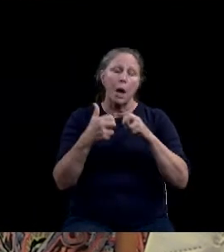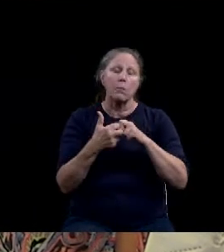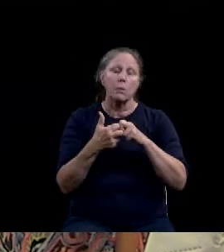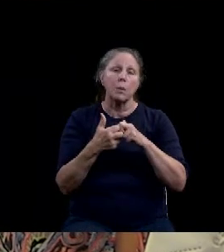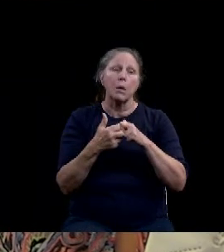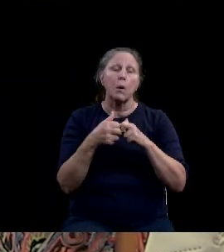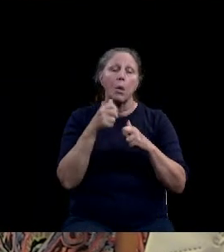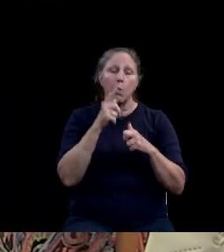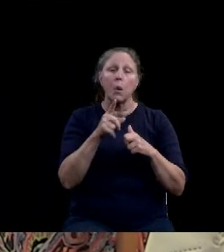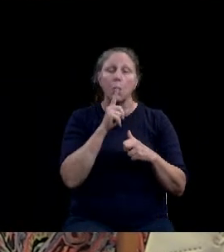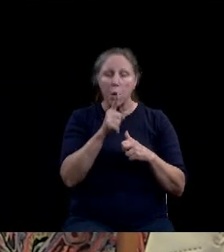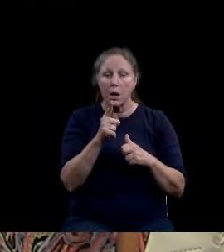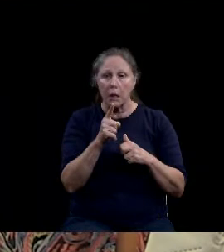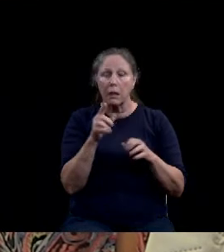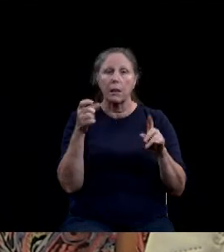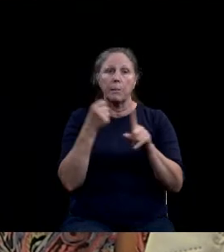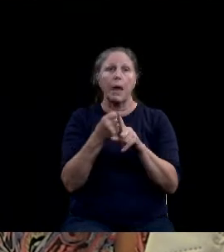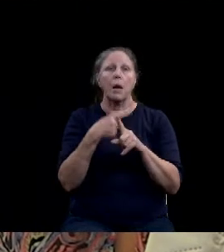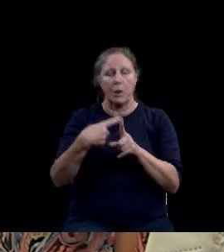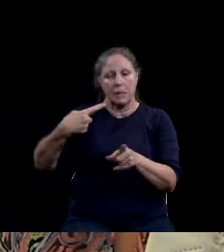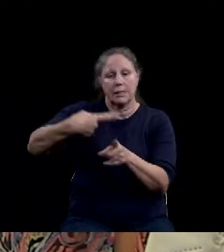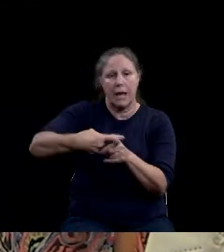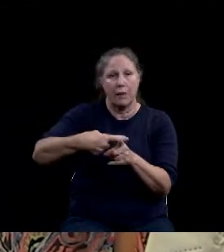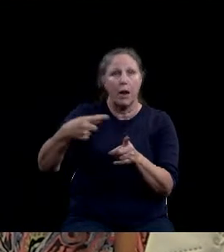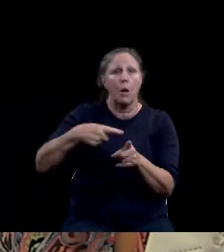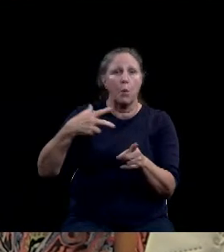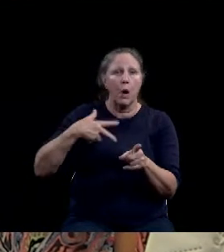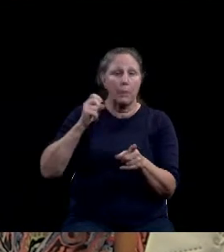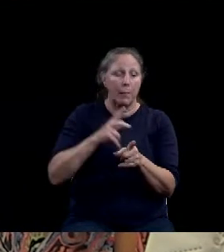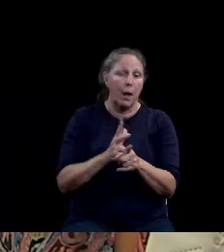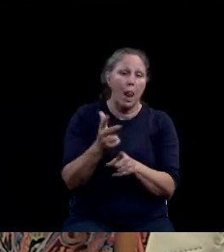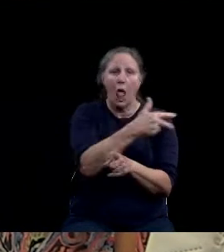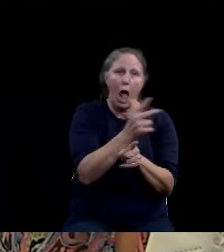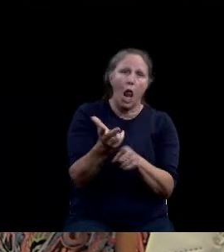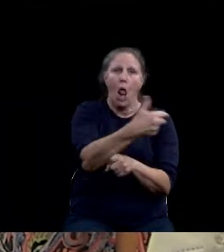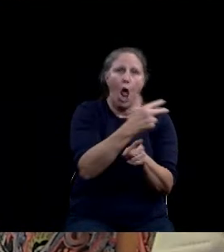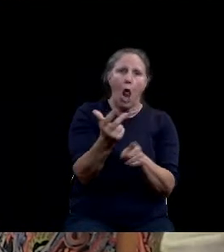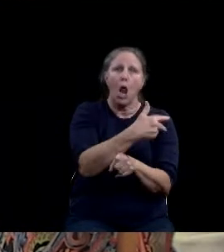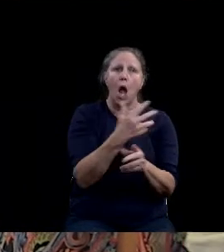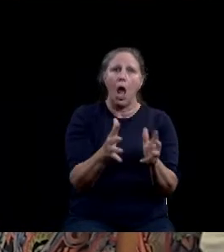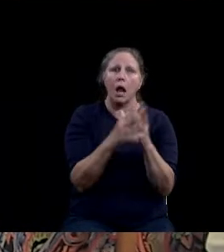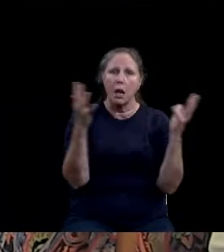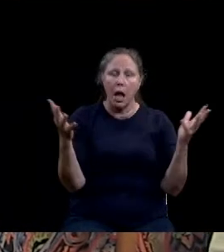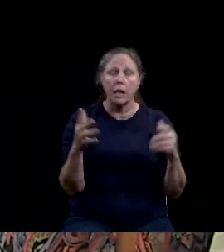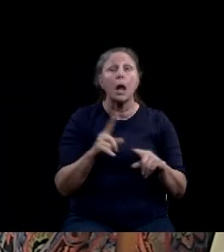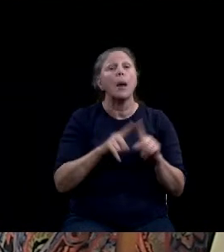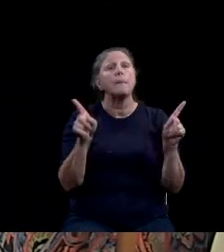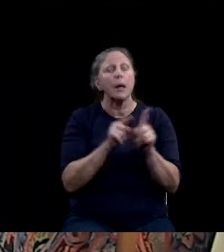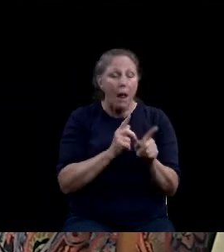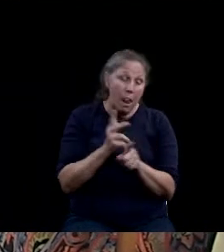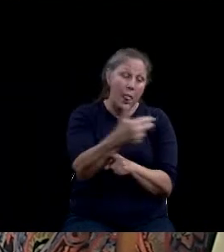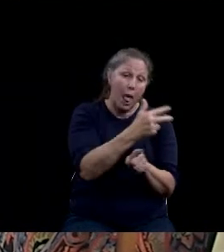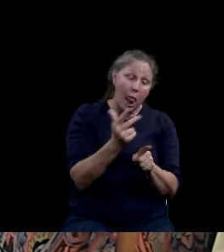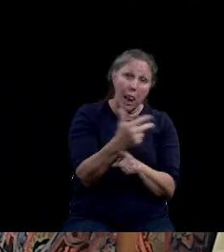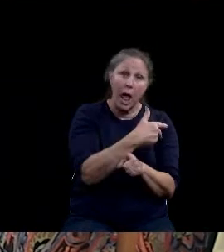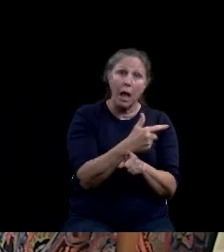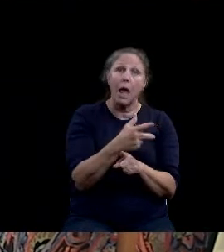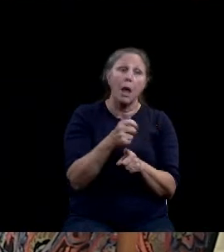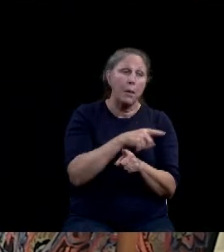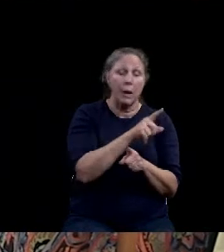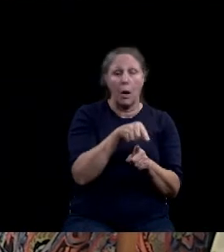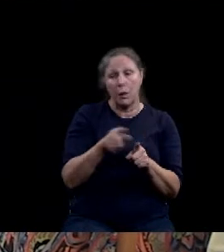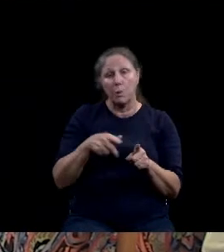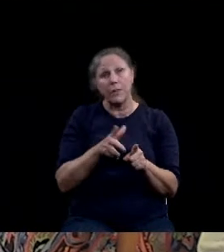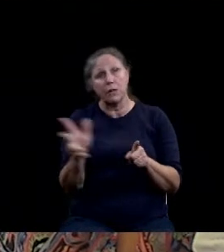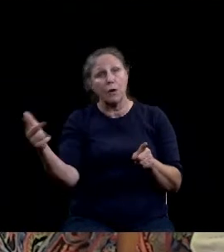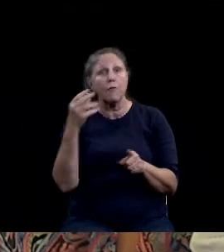left turn movements take place but also occur where left turn movements enter or leave driveways serving adjacent land development such as a